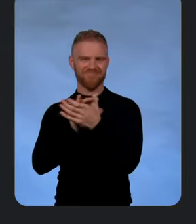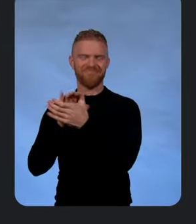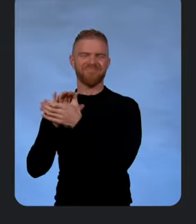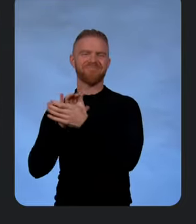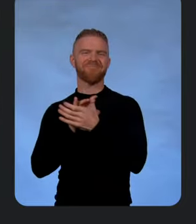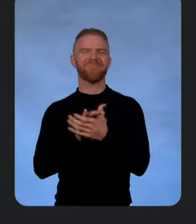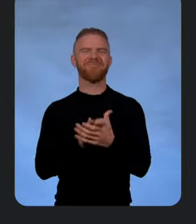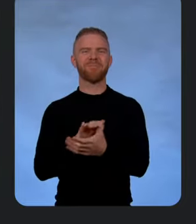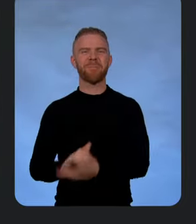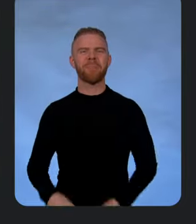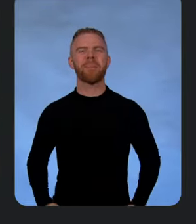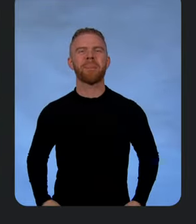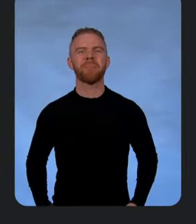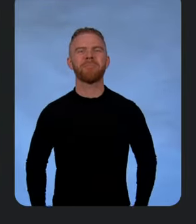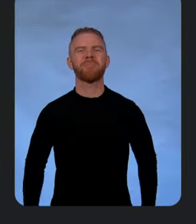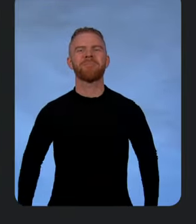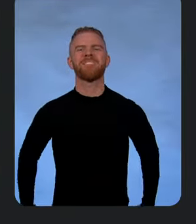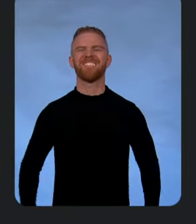Great job.